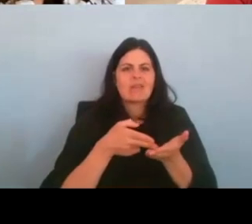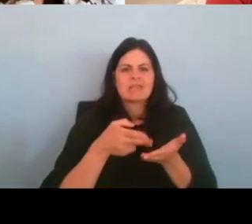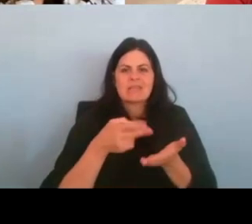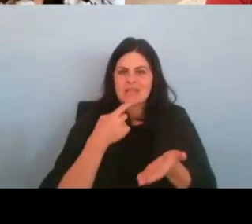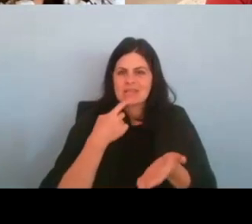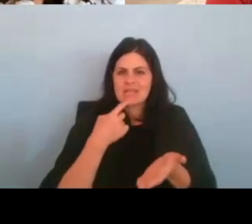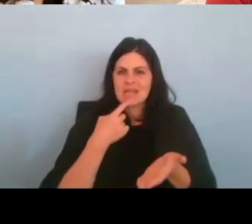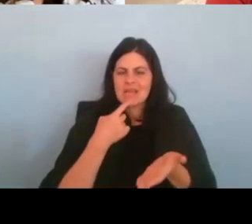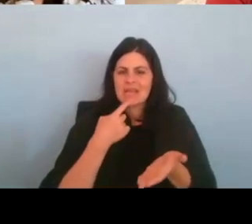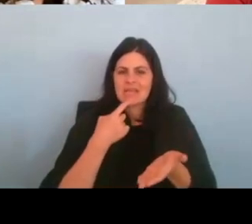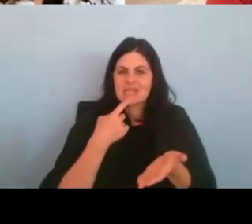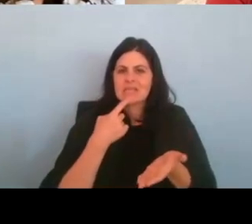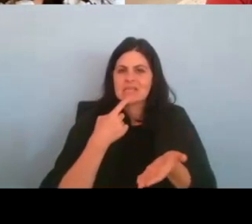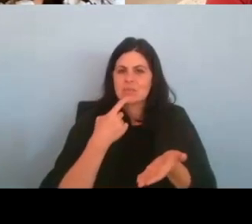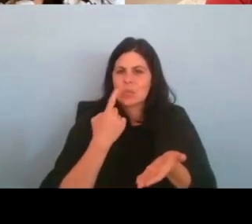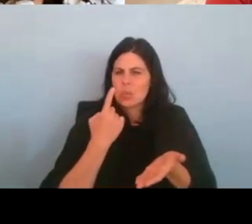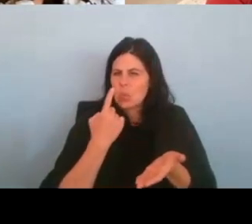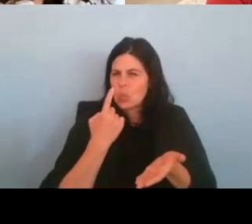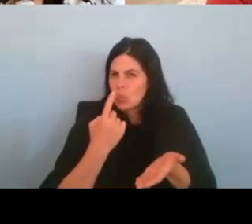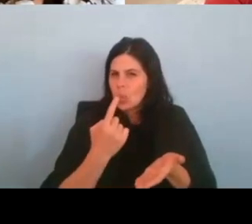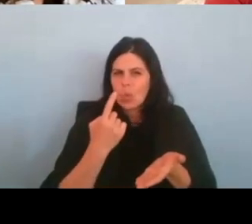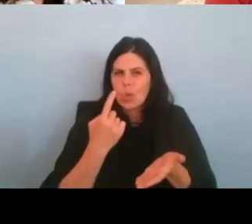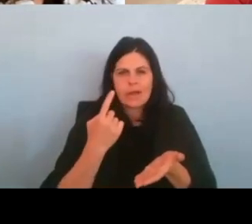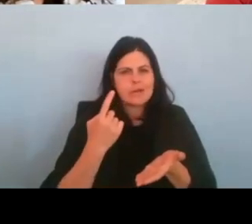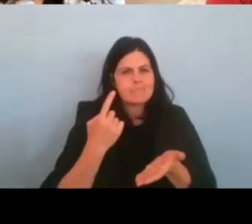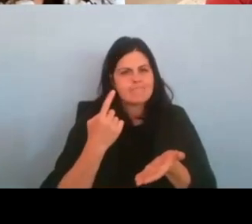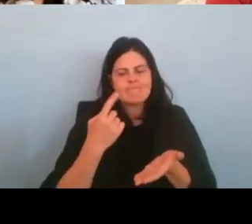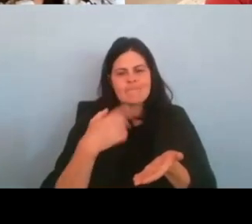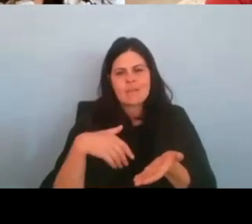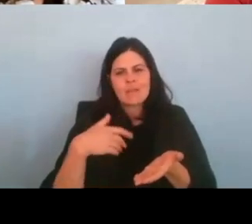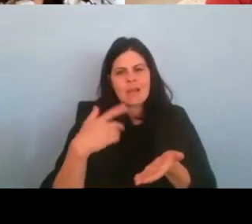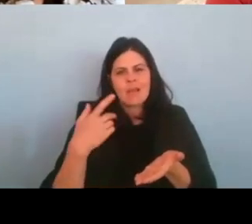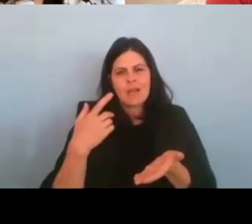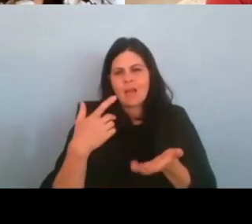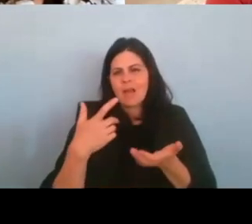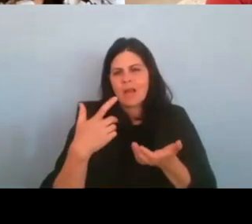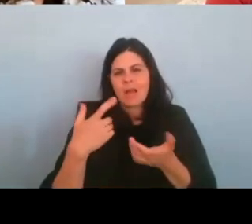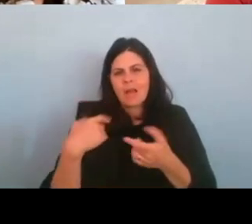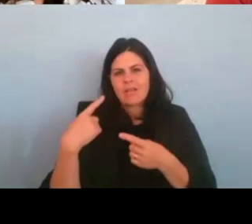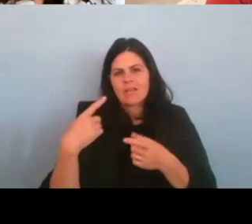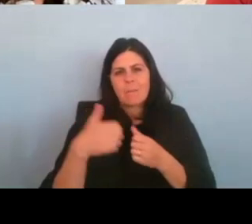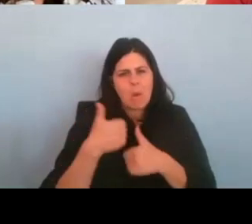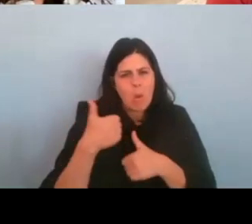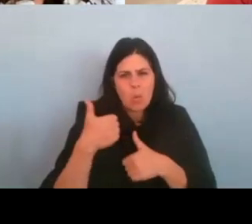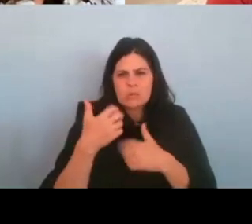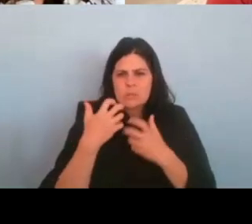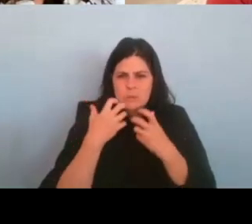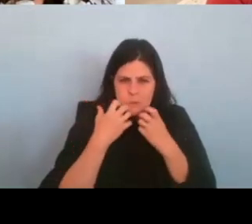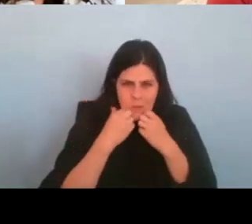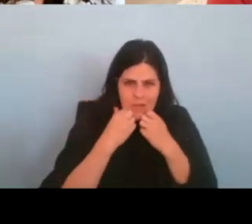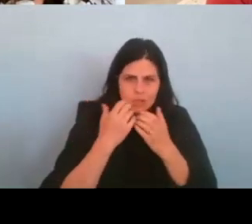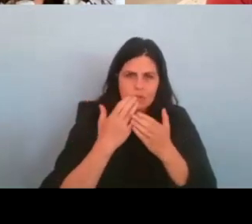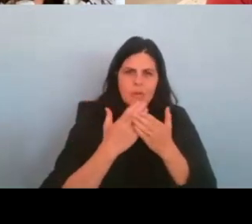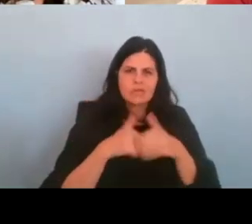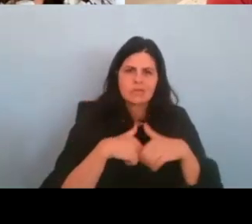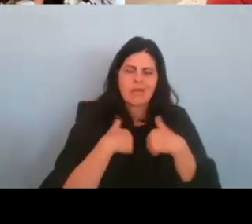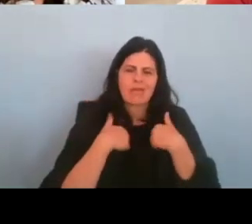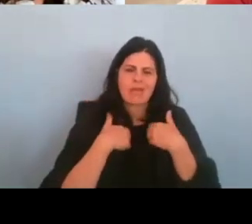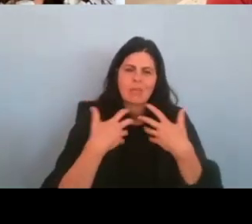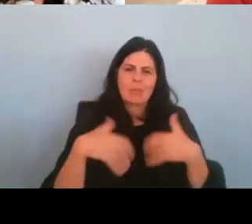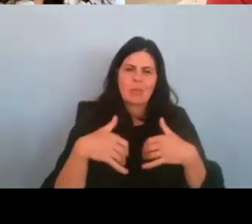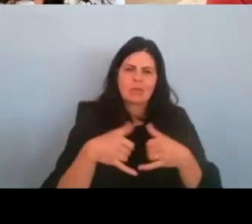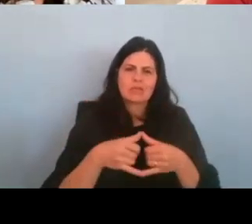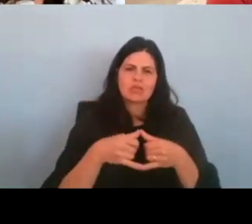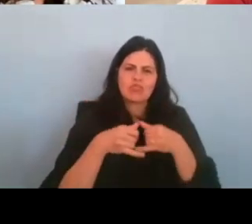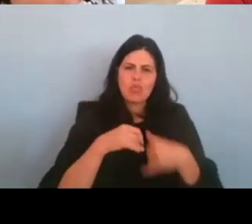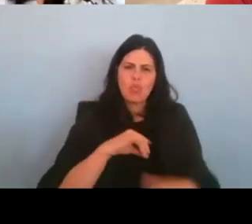it was one of the most treasured parts of my life. It was just such a rewarding experience